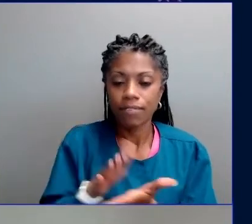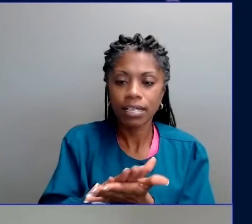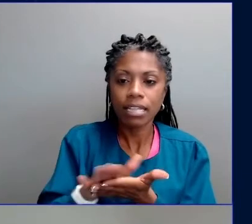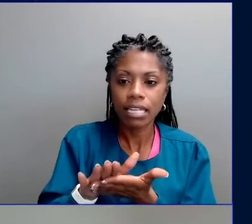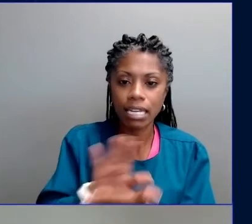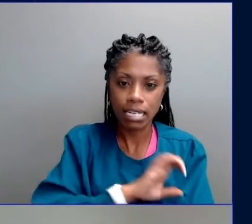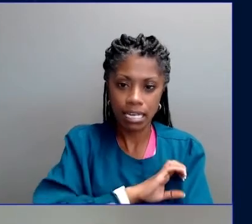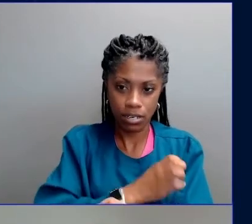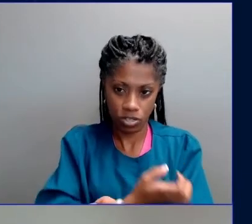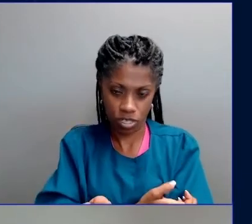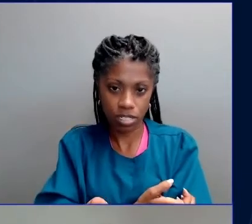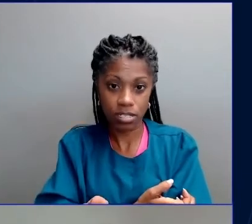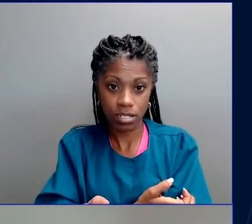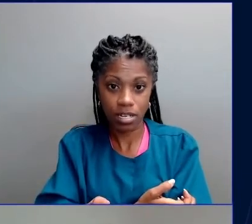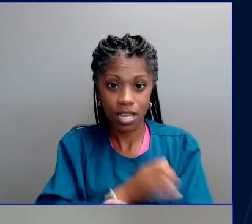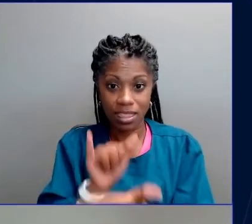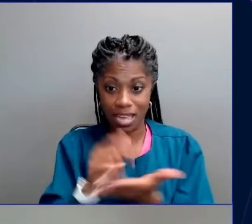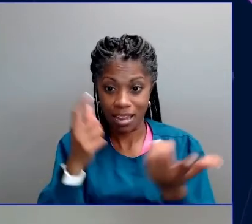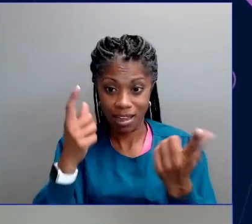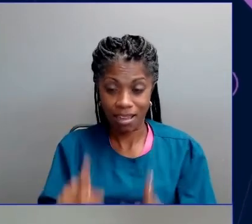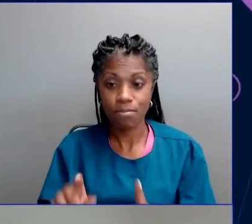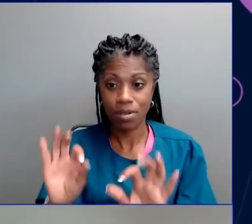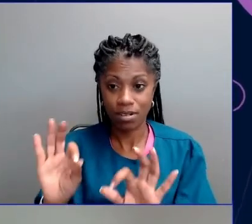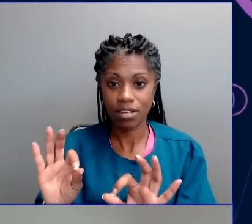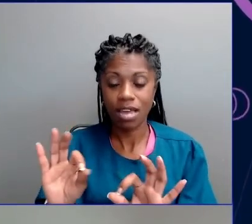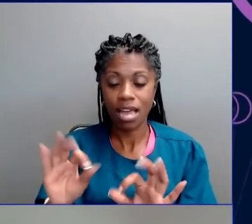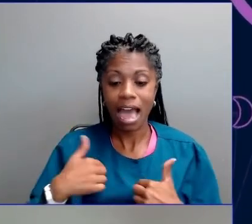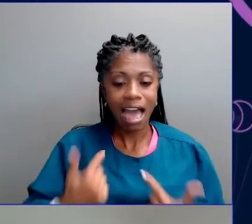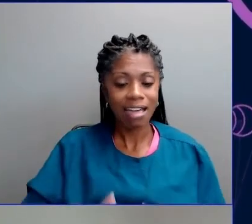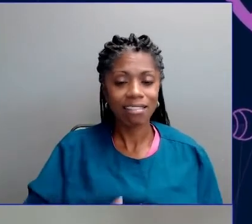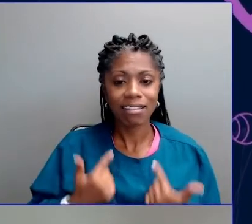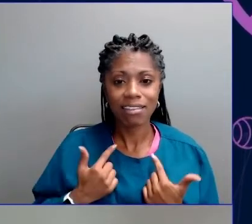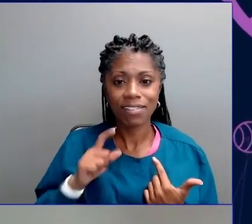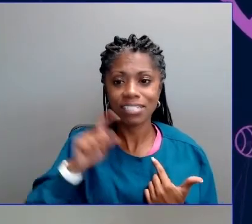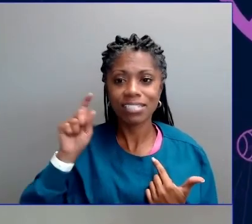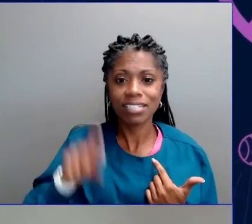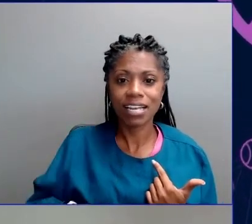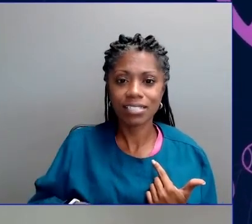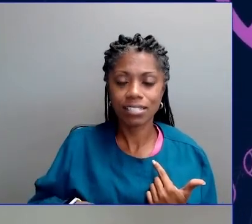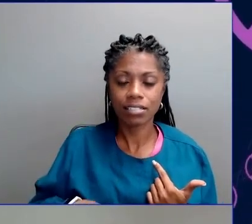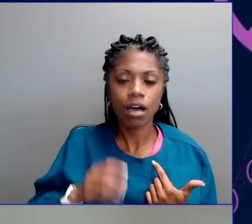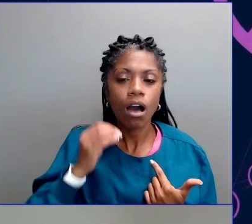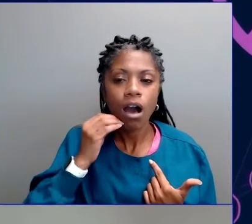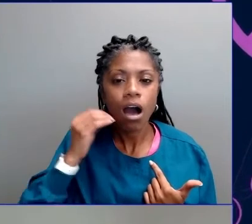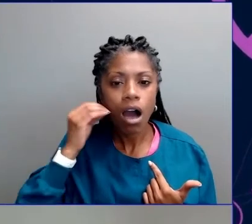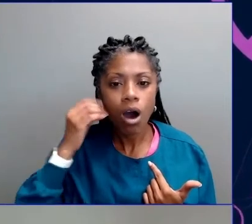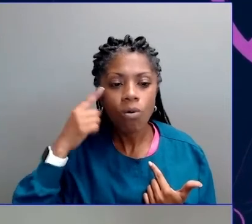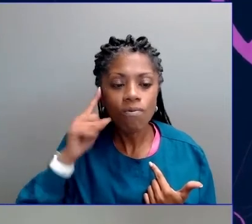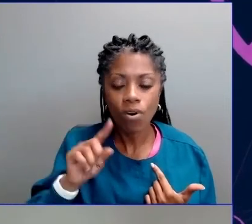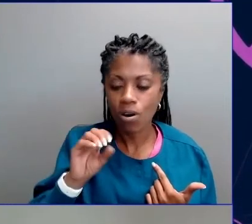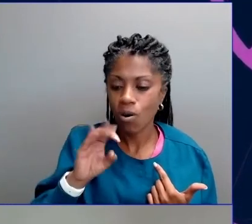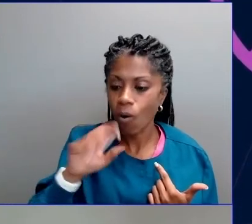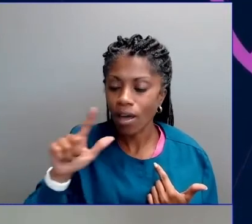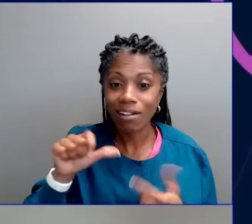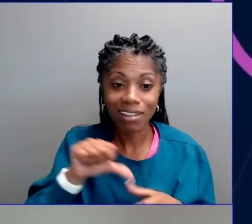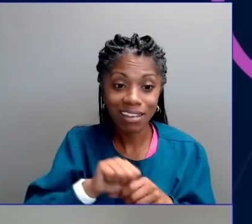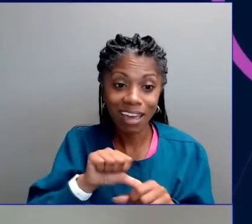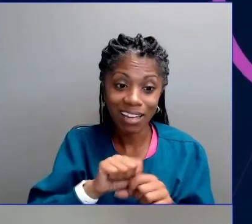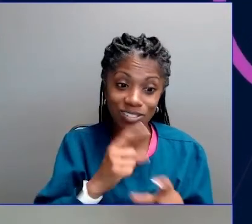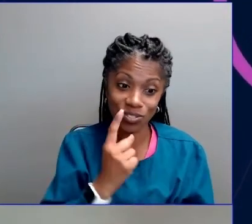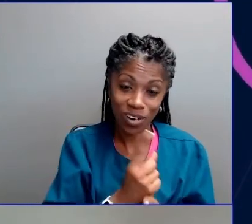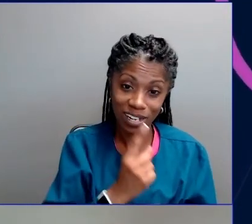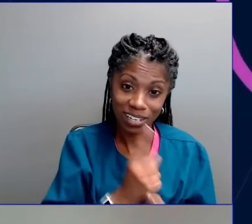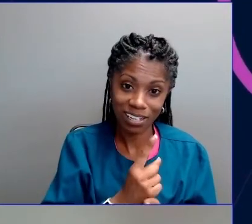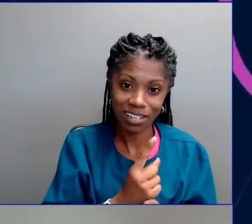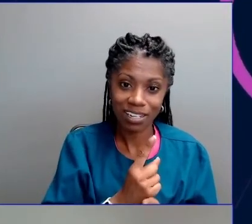fuels. I live in Texas, the home of oil and gas, where every major city has a climate action plan, and 23